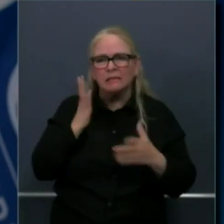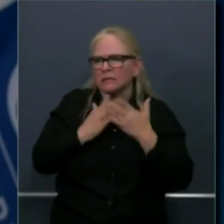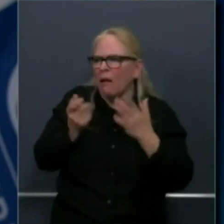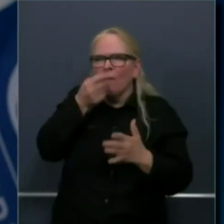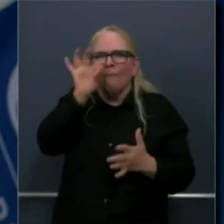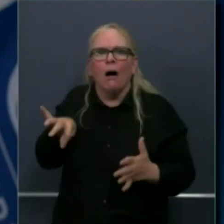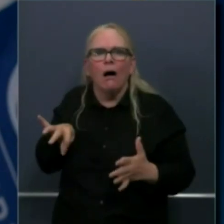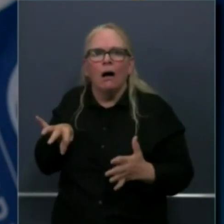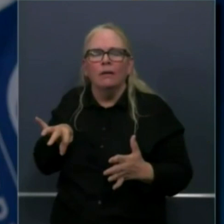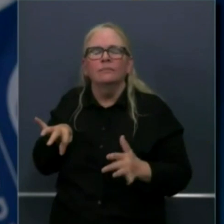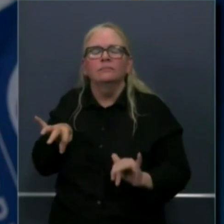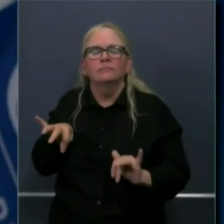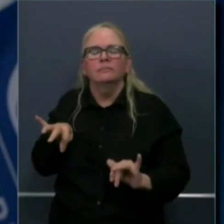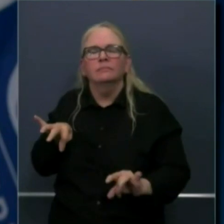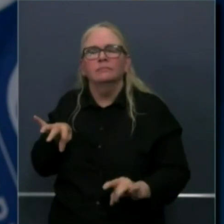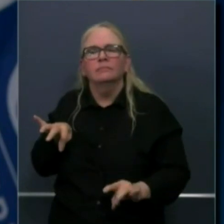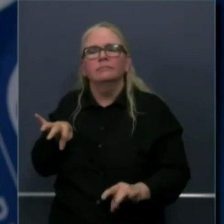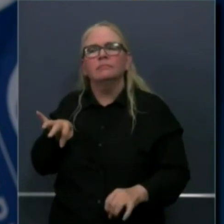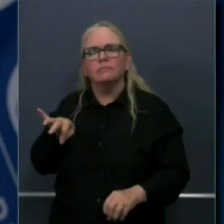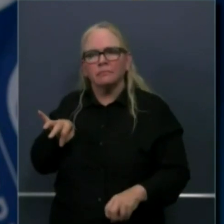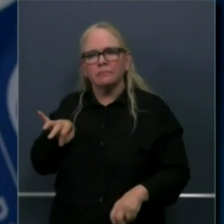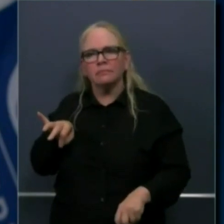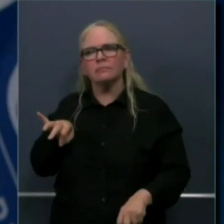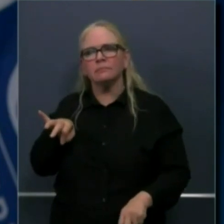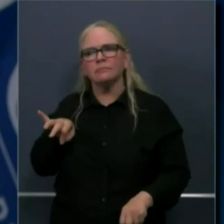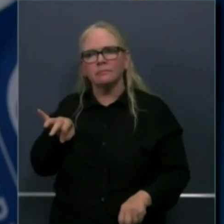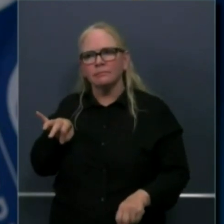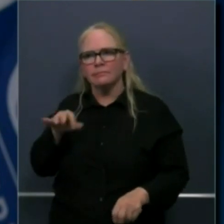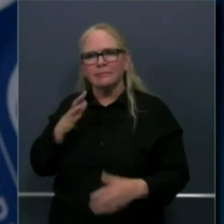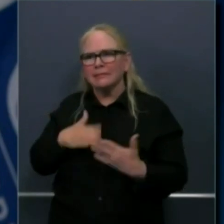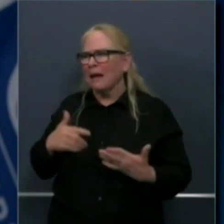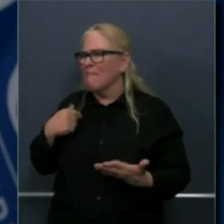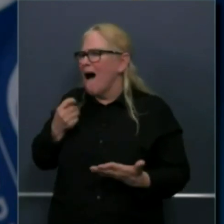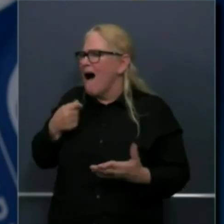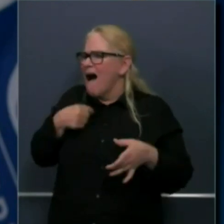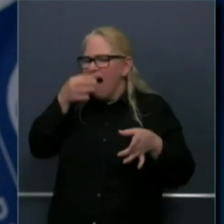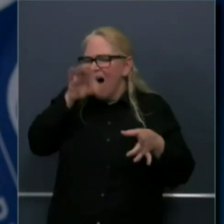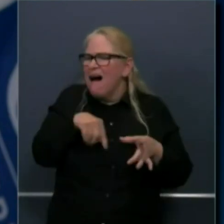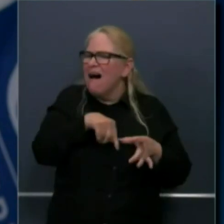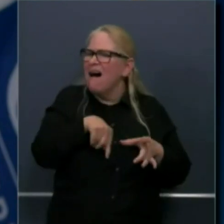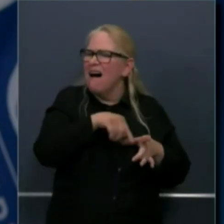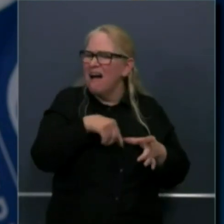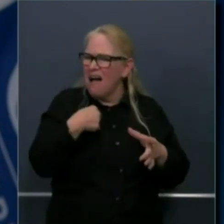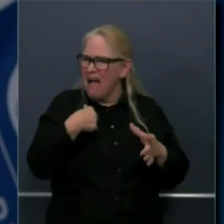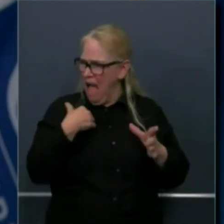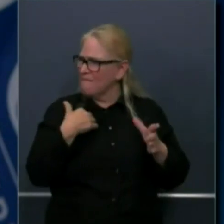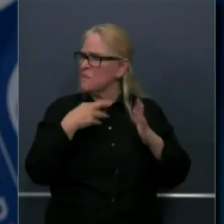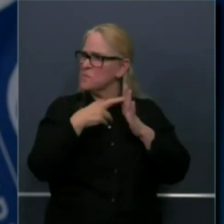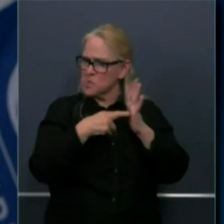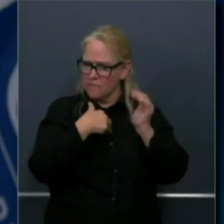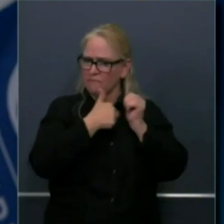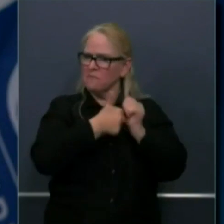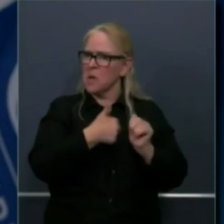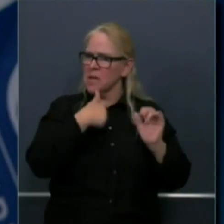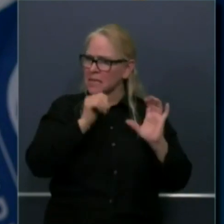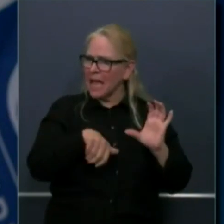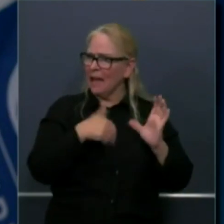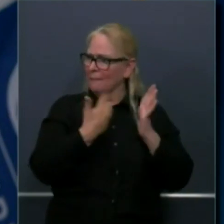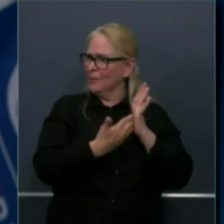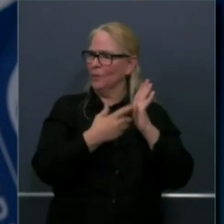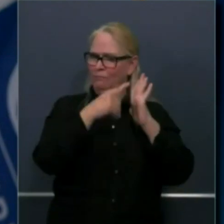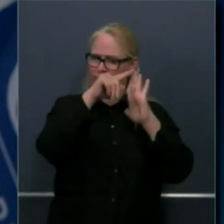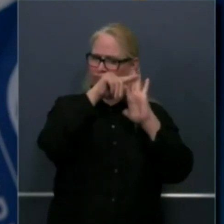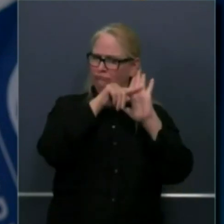having specific conditions met that make it clear that they're in a position to be able to support and protect and modify